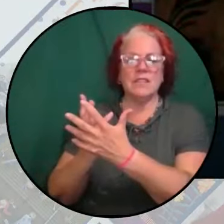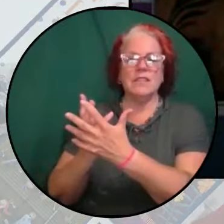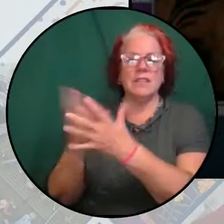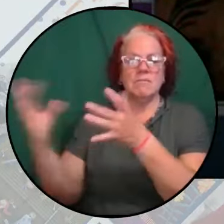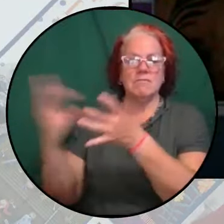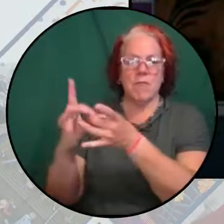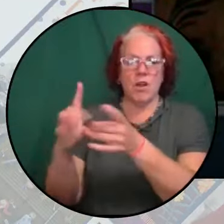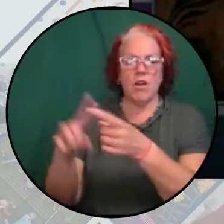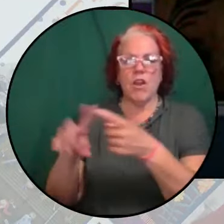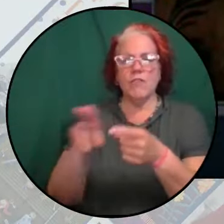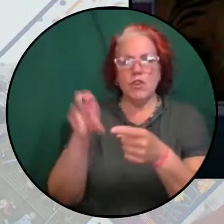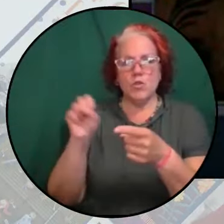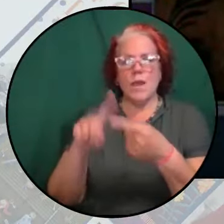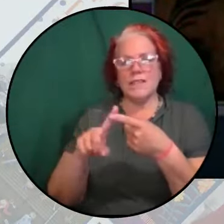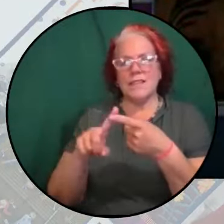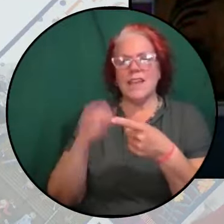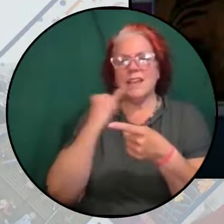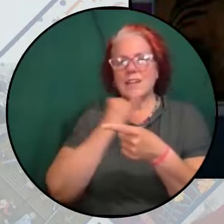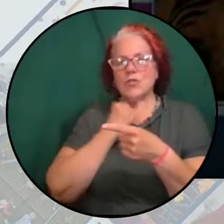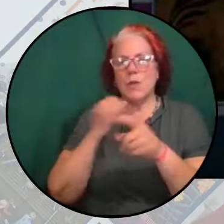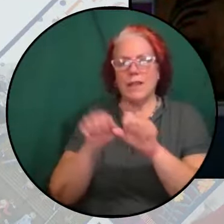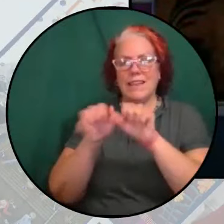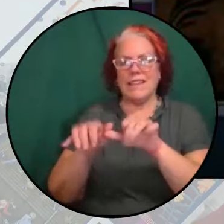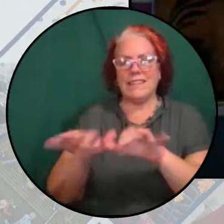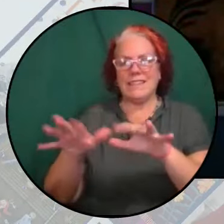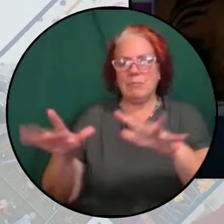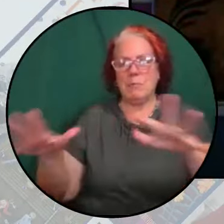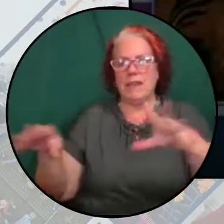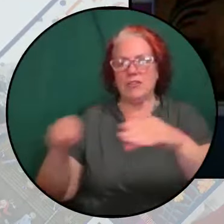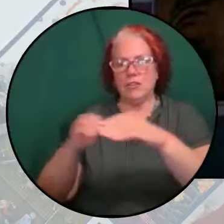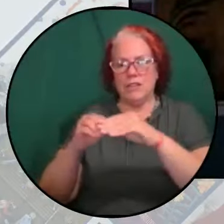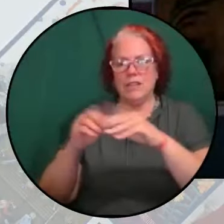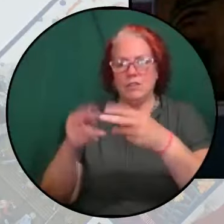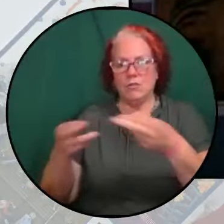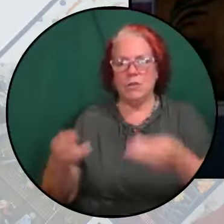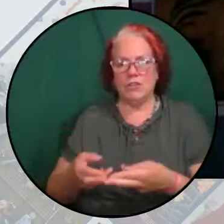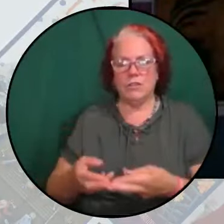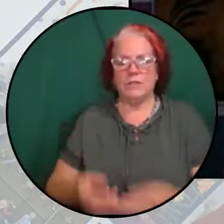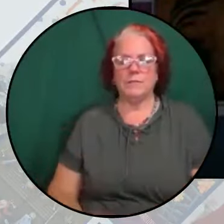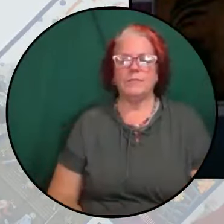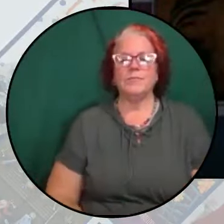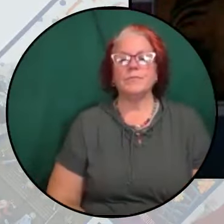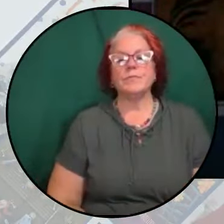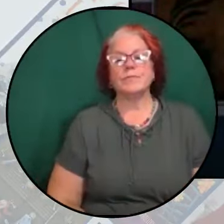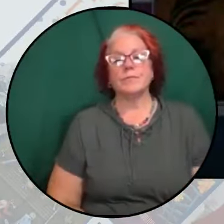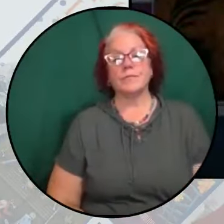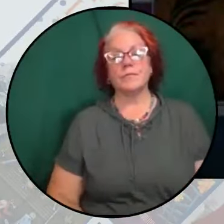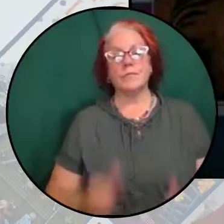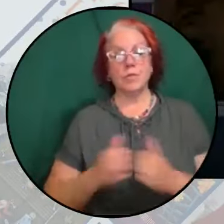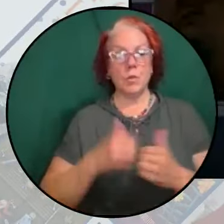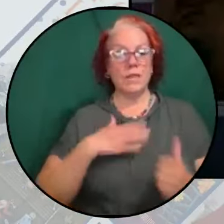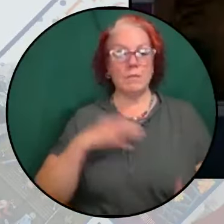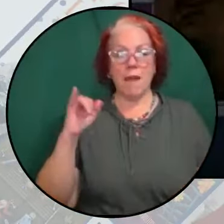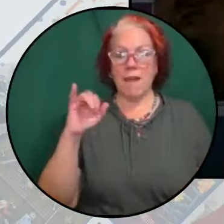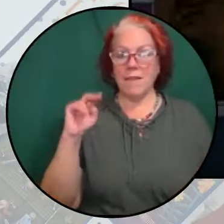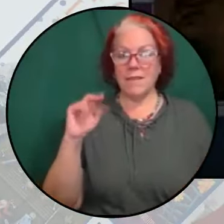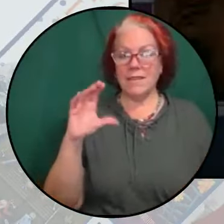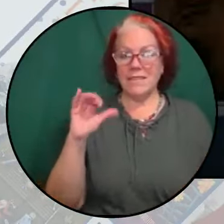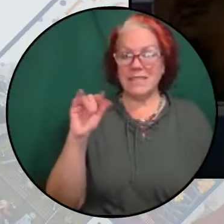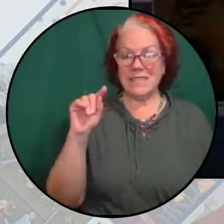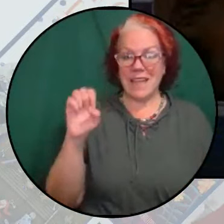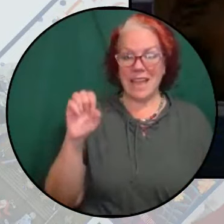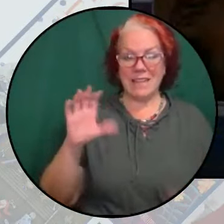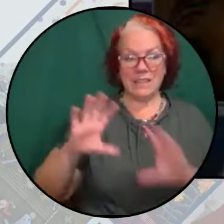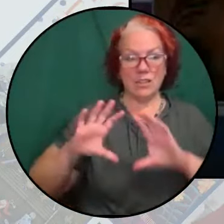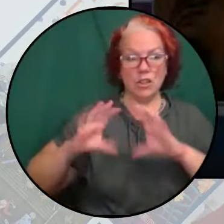and Israeli expansion in the region and within U.S. borders. And with my Insight Comrades Palestine